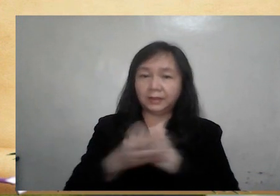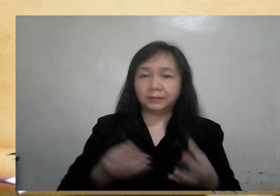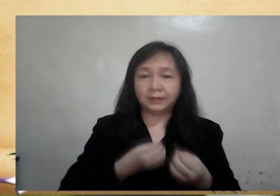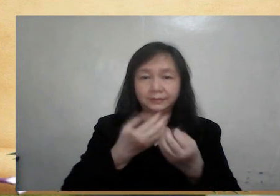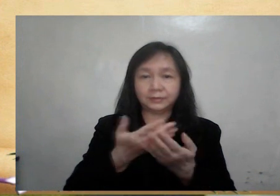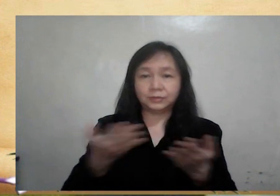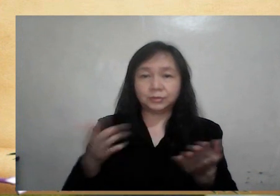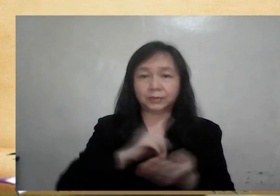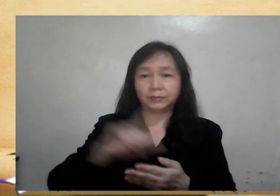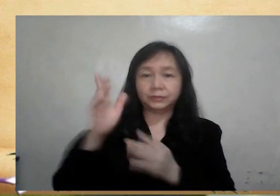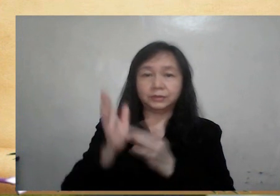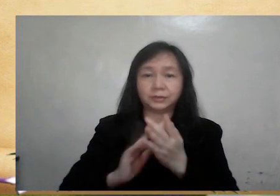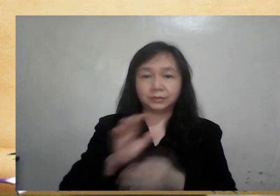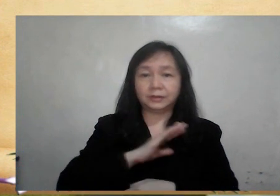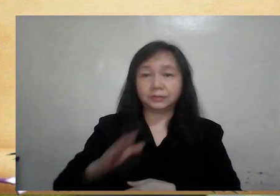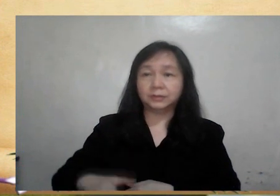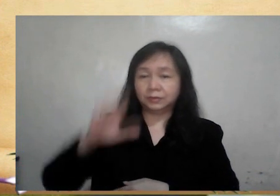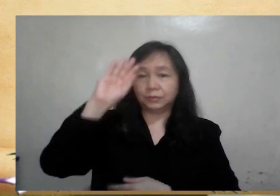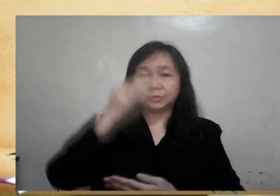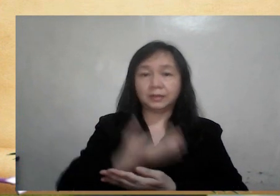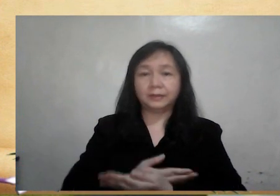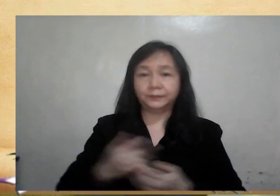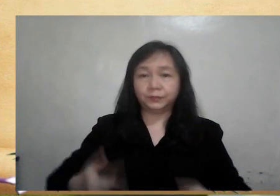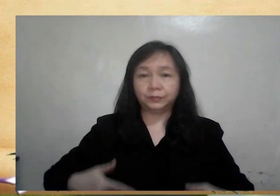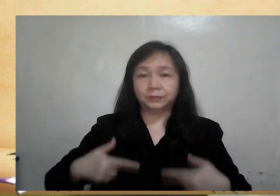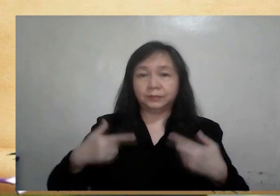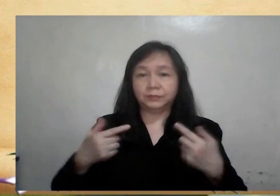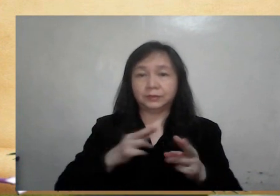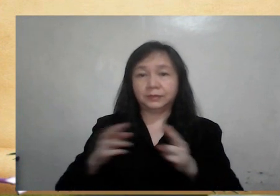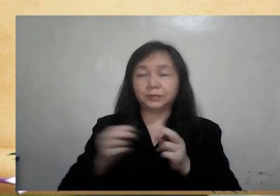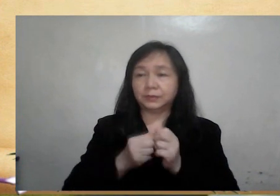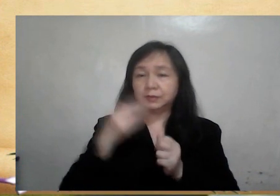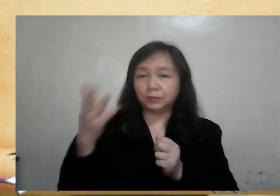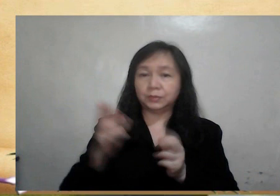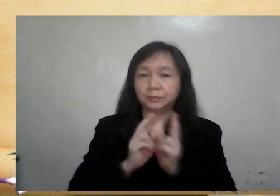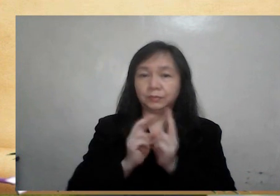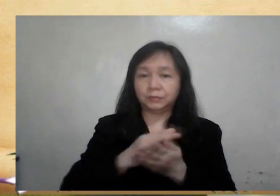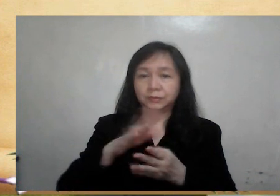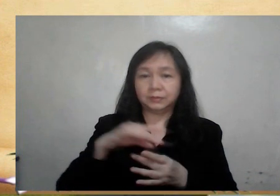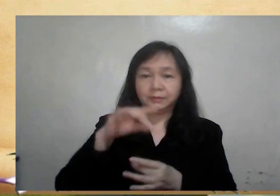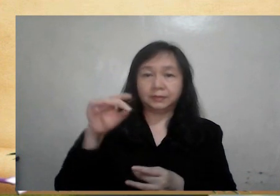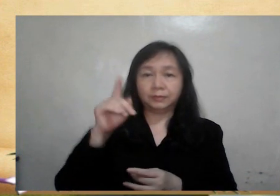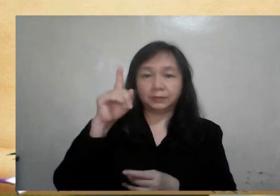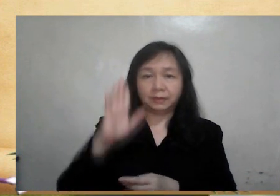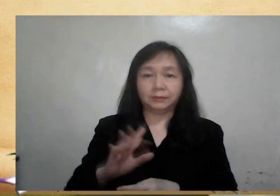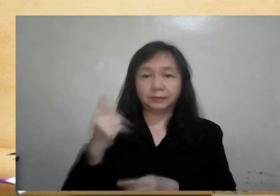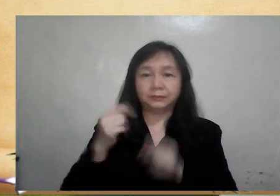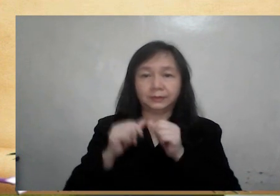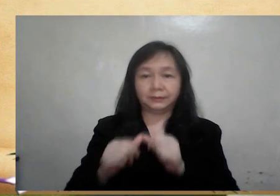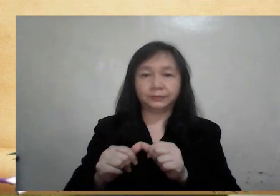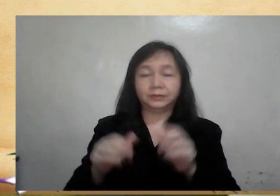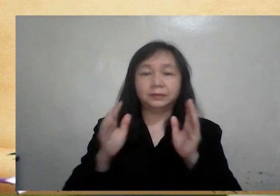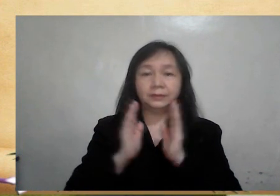Grant this through our Lord Jesus Christ, your Son, who lives and reigns with you in the Holy Spirit, one God, forever and